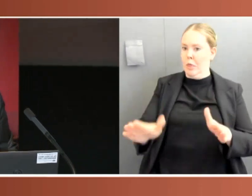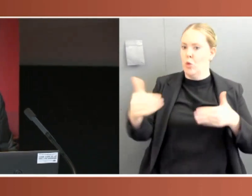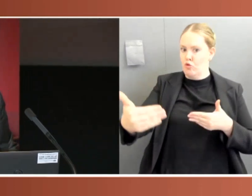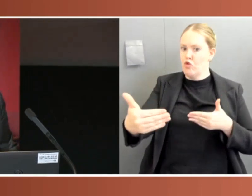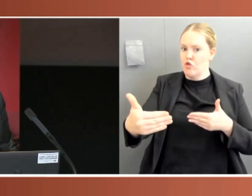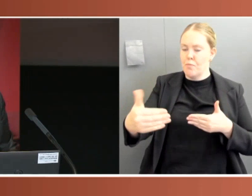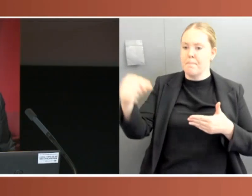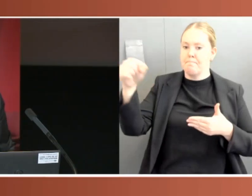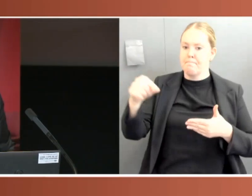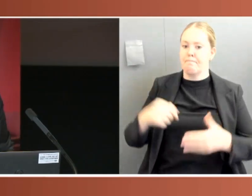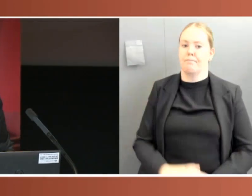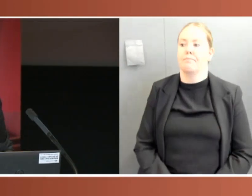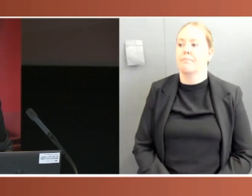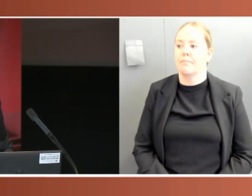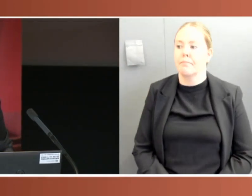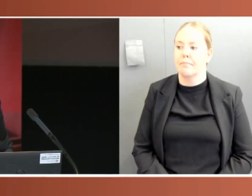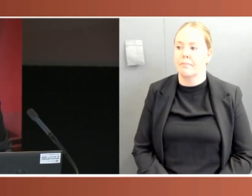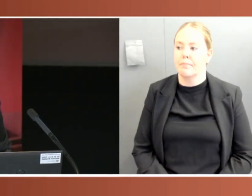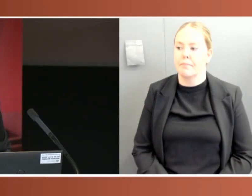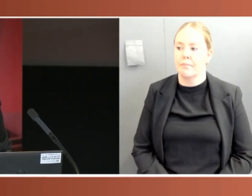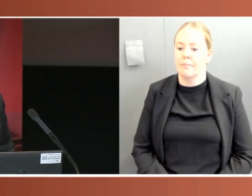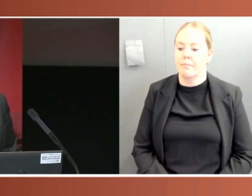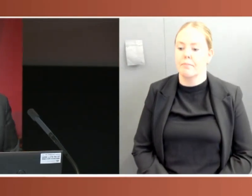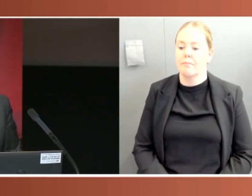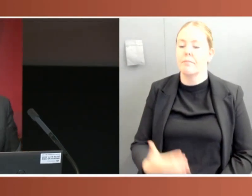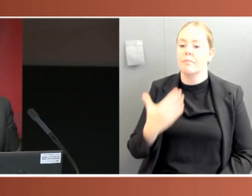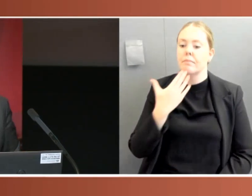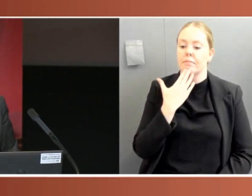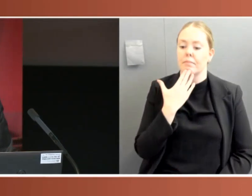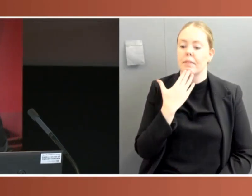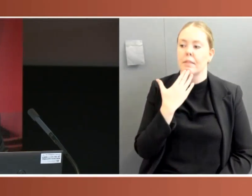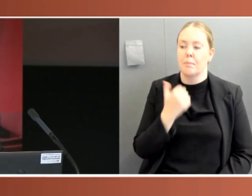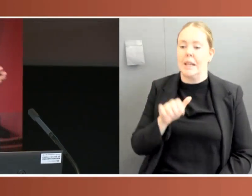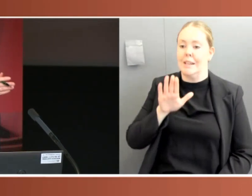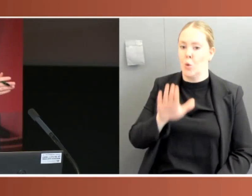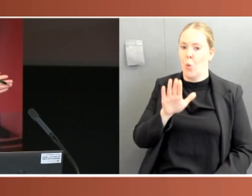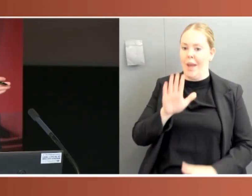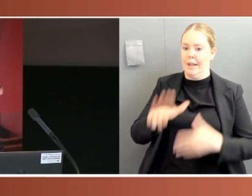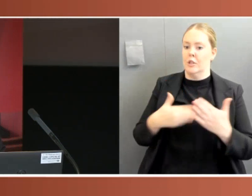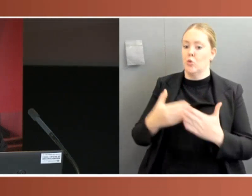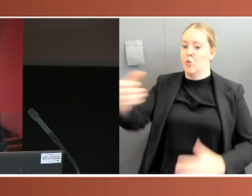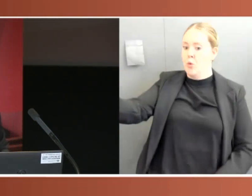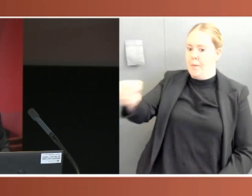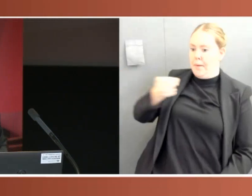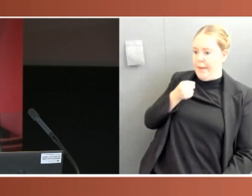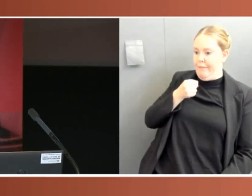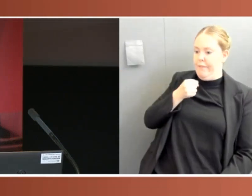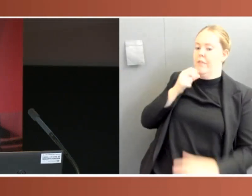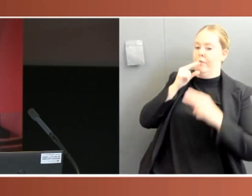receive the microphone before you speak, just so we can pick up your voice on the broadcast. I think we've got someone down the front.